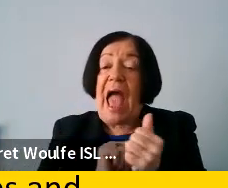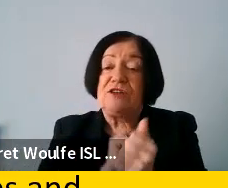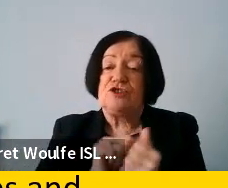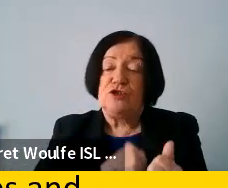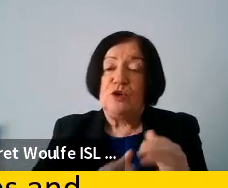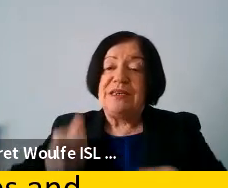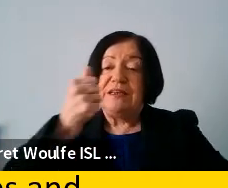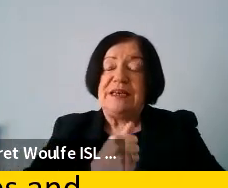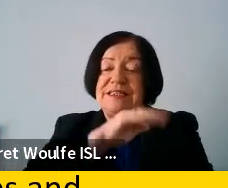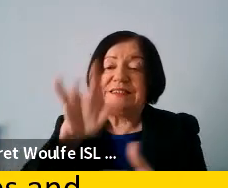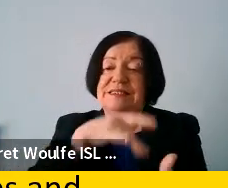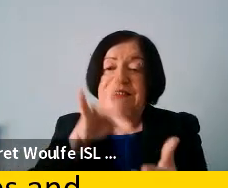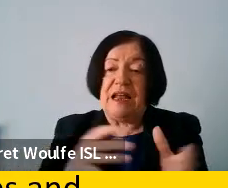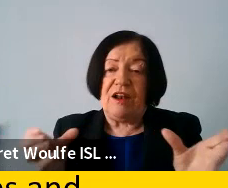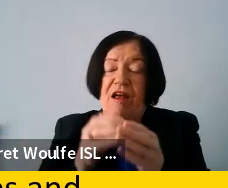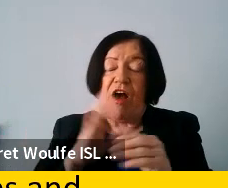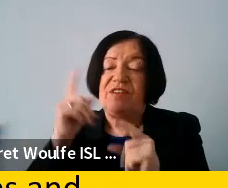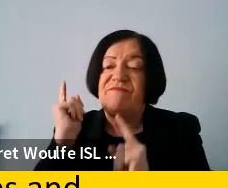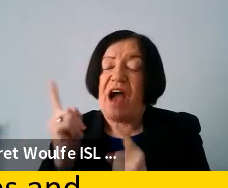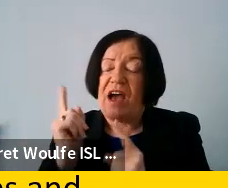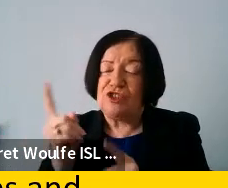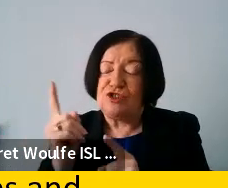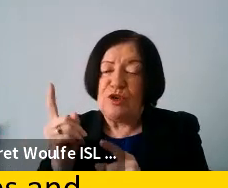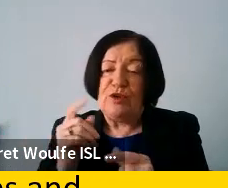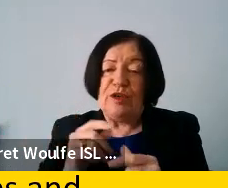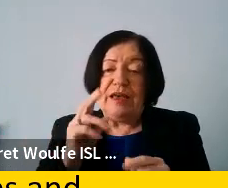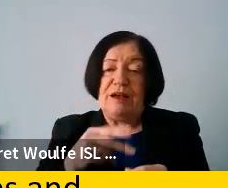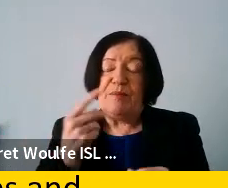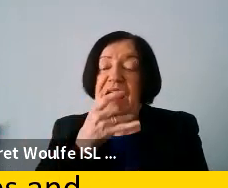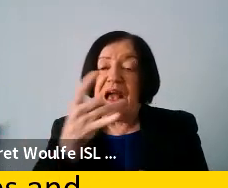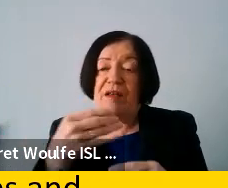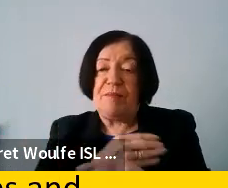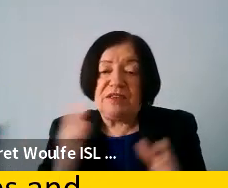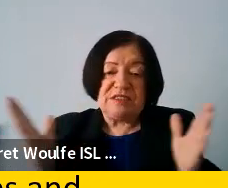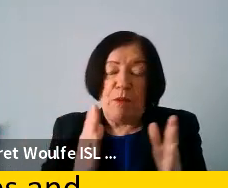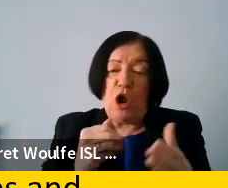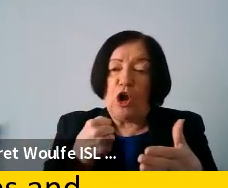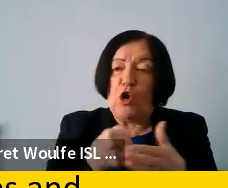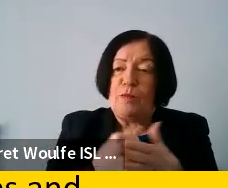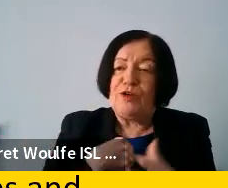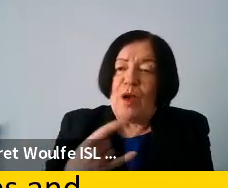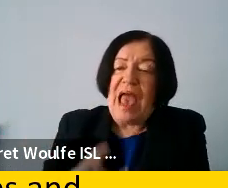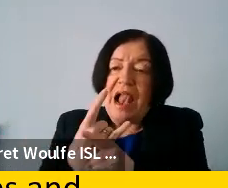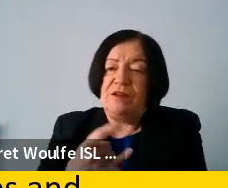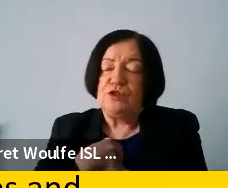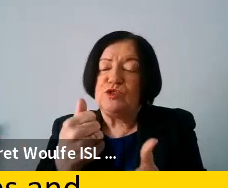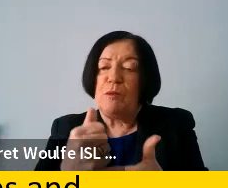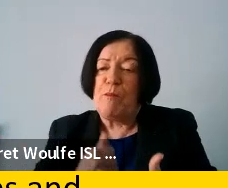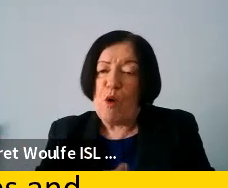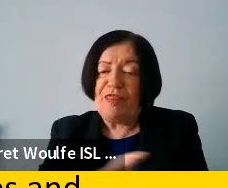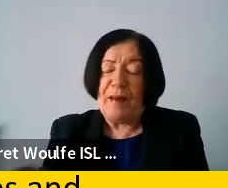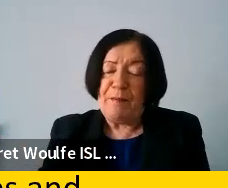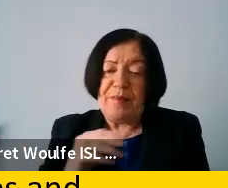set up a central pool of advisors that can be requested by smaller companies to help them, to support them